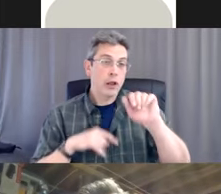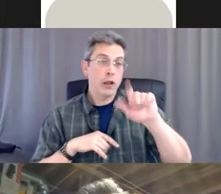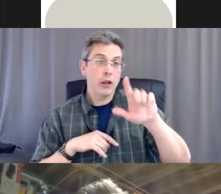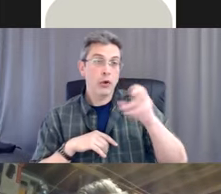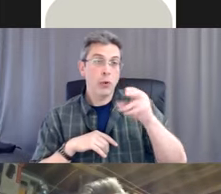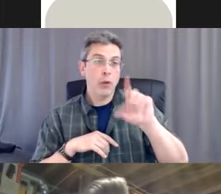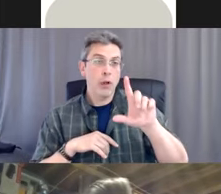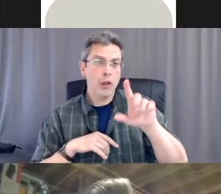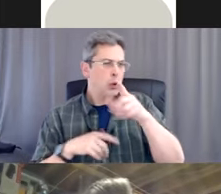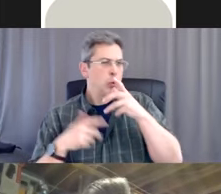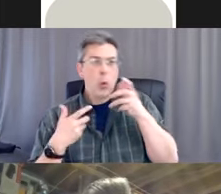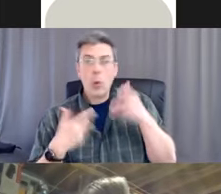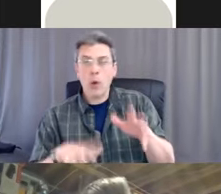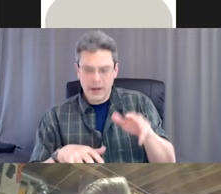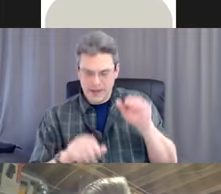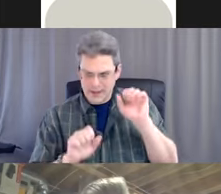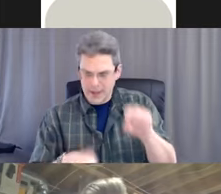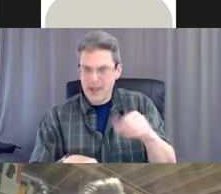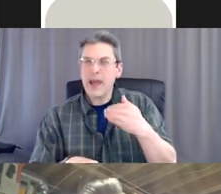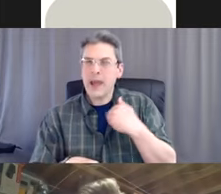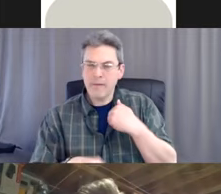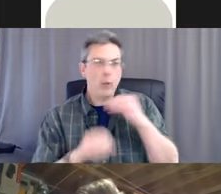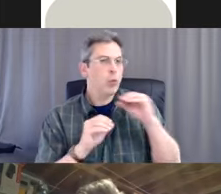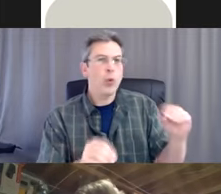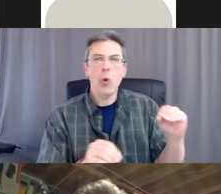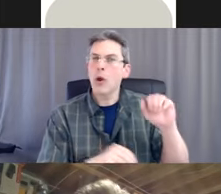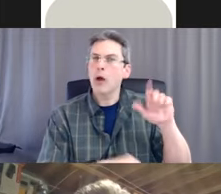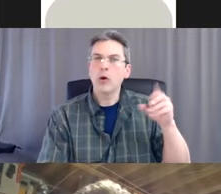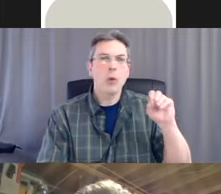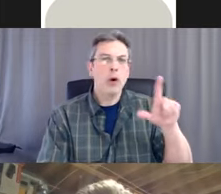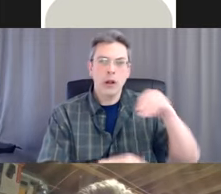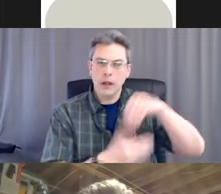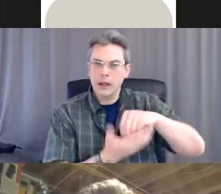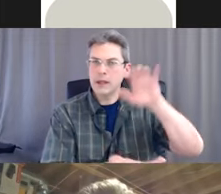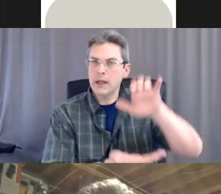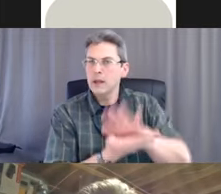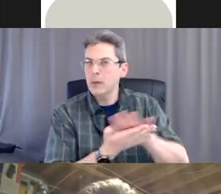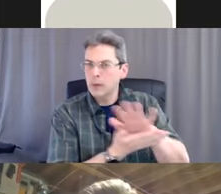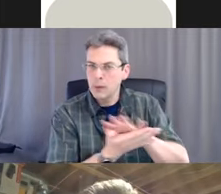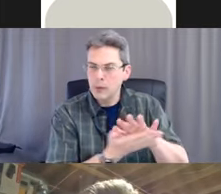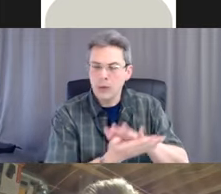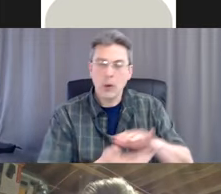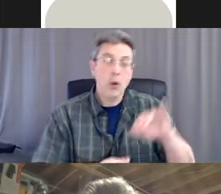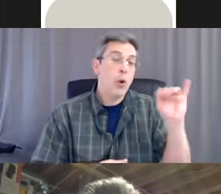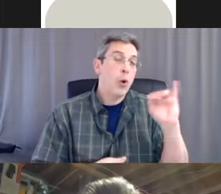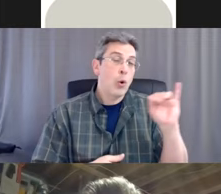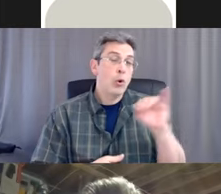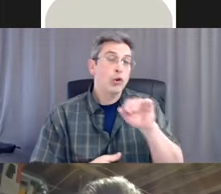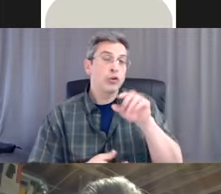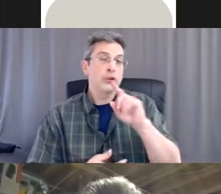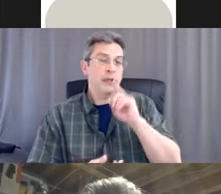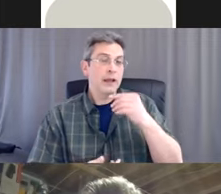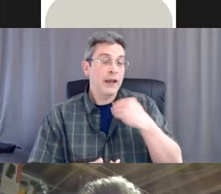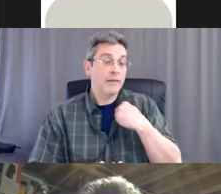and there's special creams that people can get. Because in the advent of COVID, I've seen some pretty nasty looking